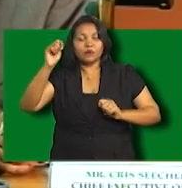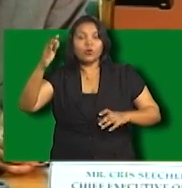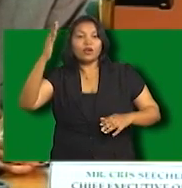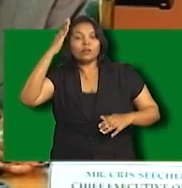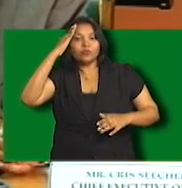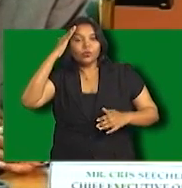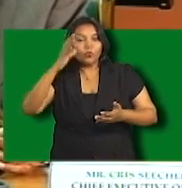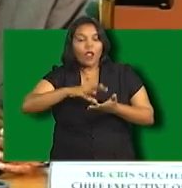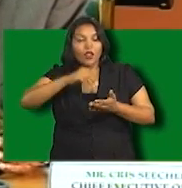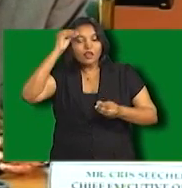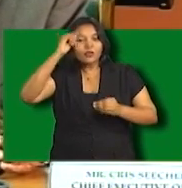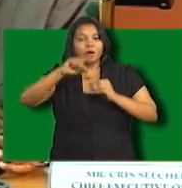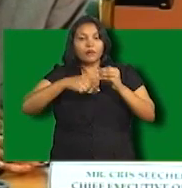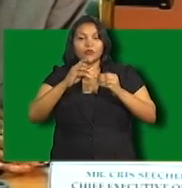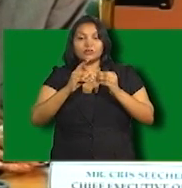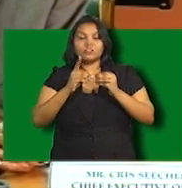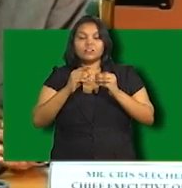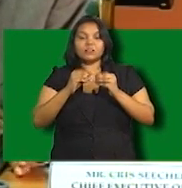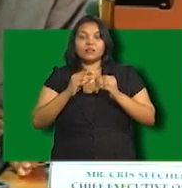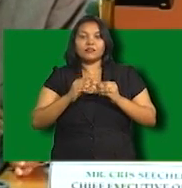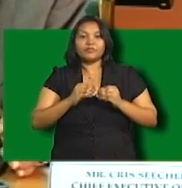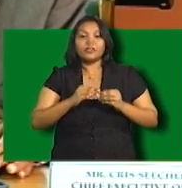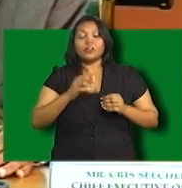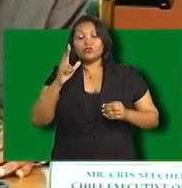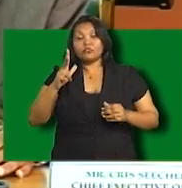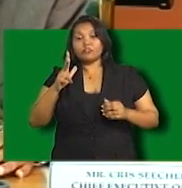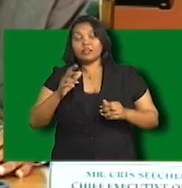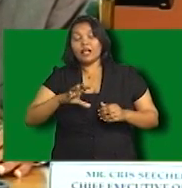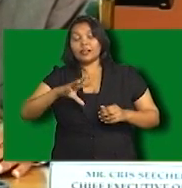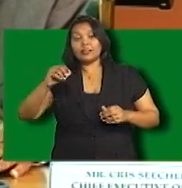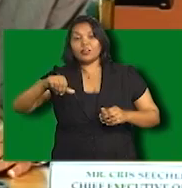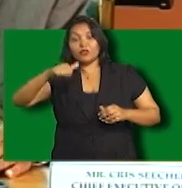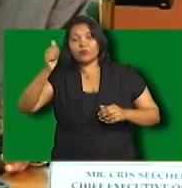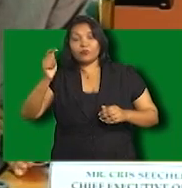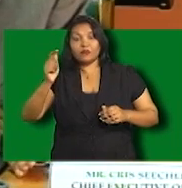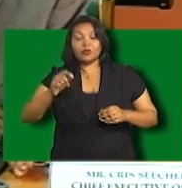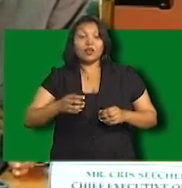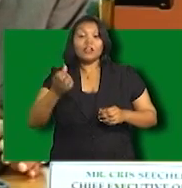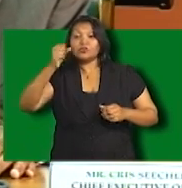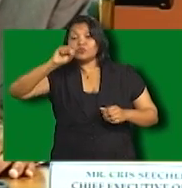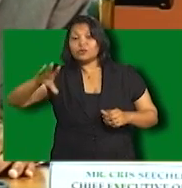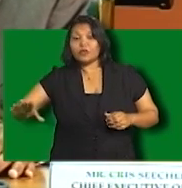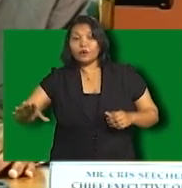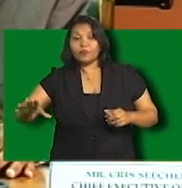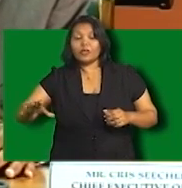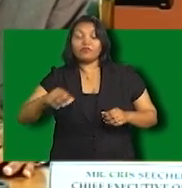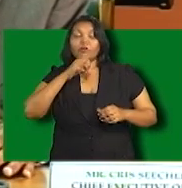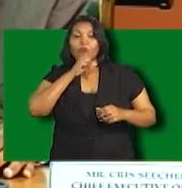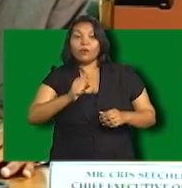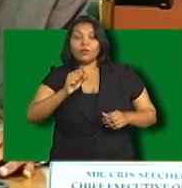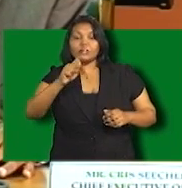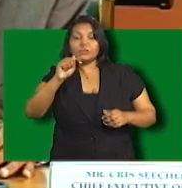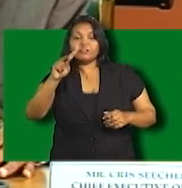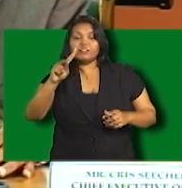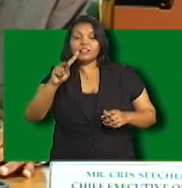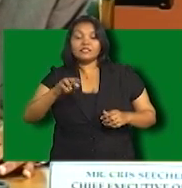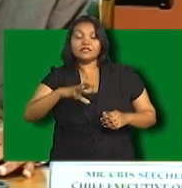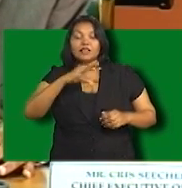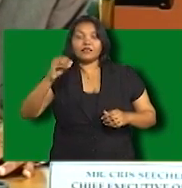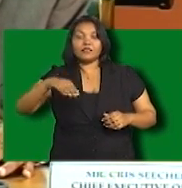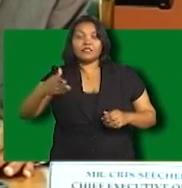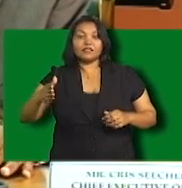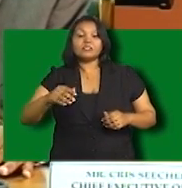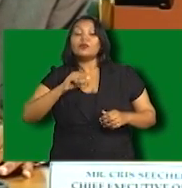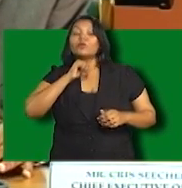in Alan's presentation. Those are the three big ones. We have the issue of disposal of eco-pond, for example, all the unused